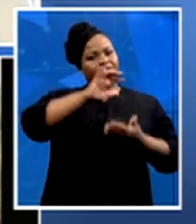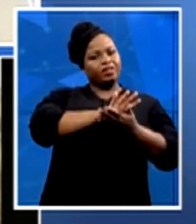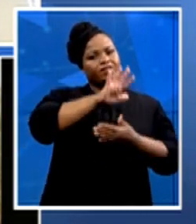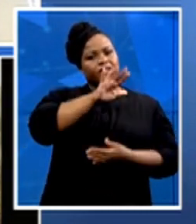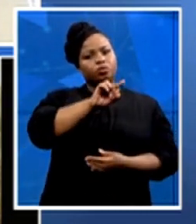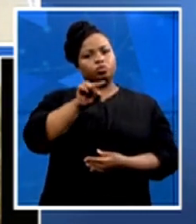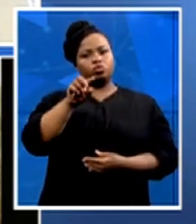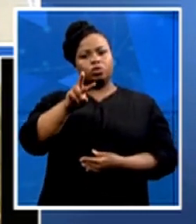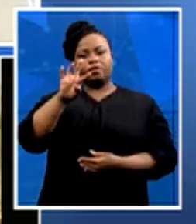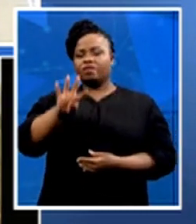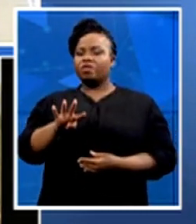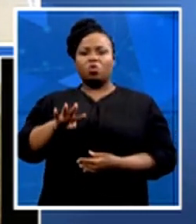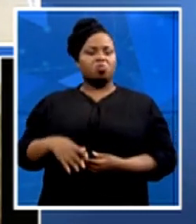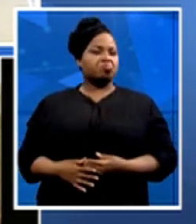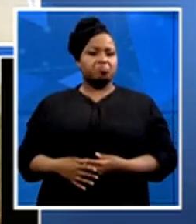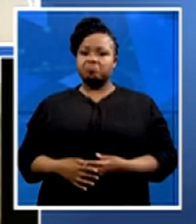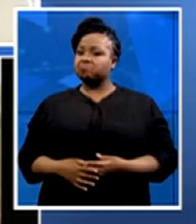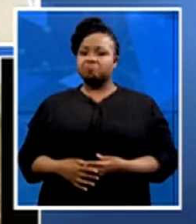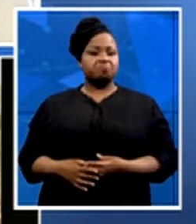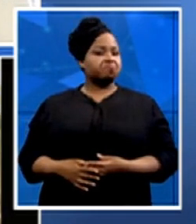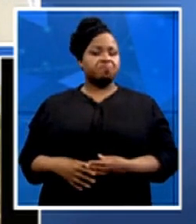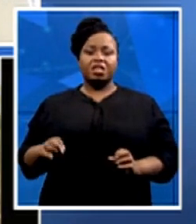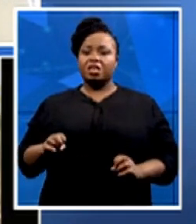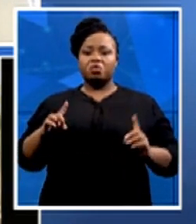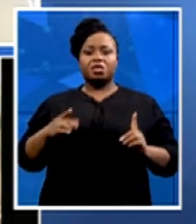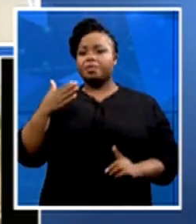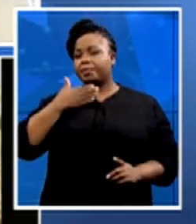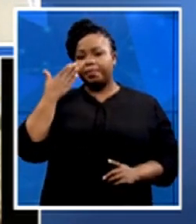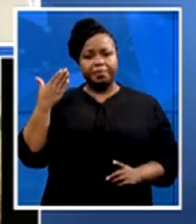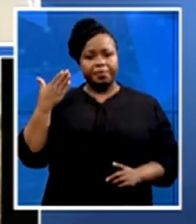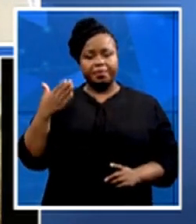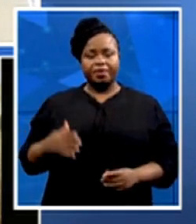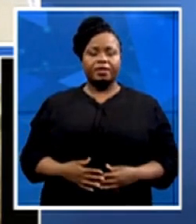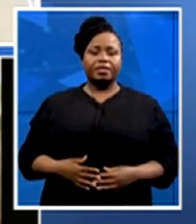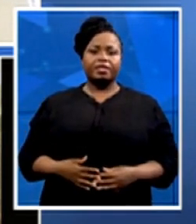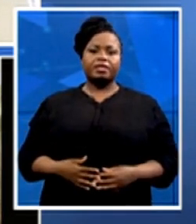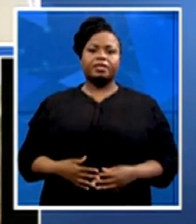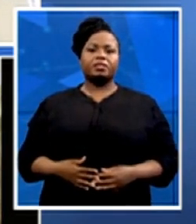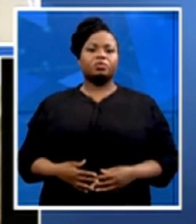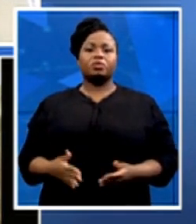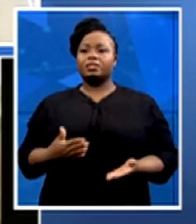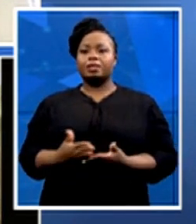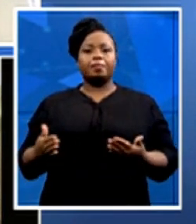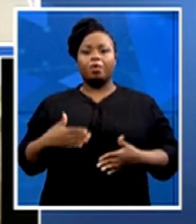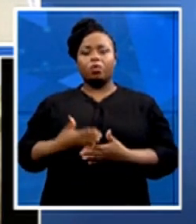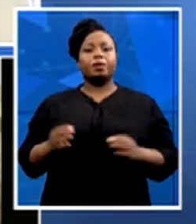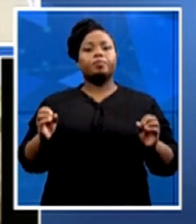educated or in education or in employment. Does this worry the IFP?